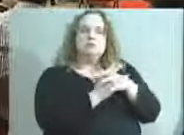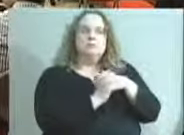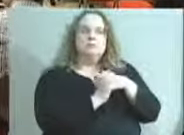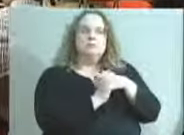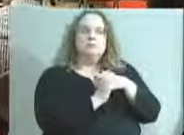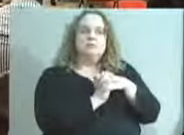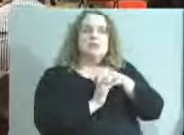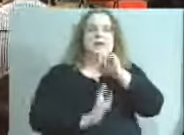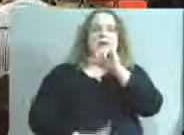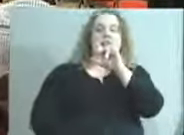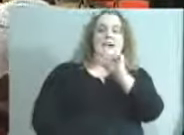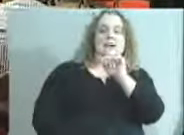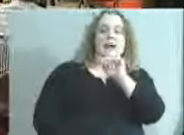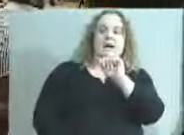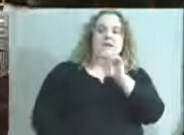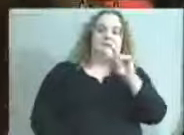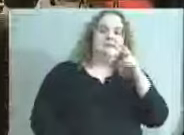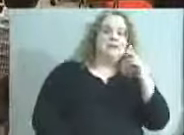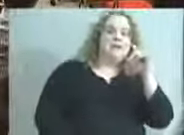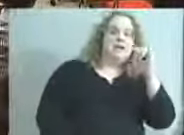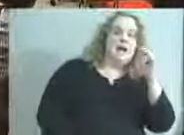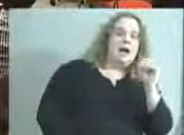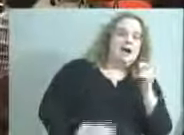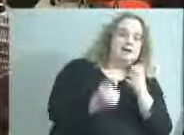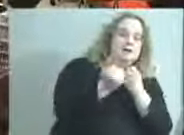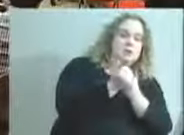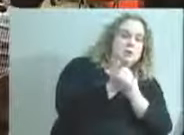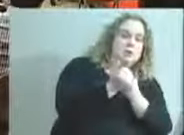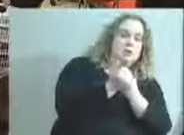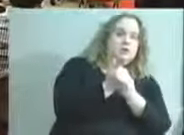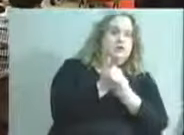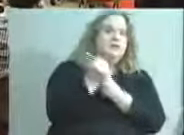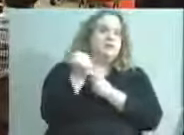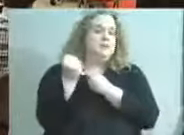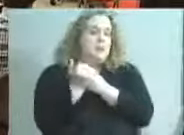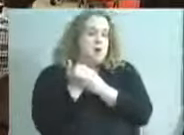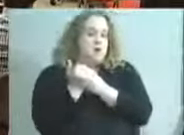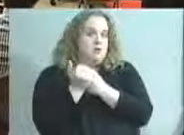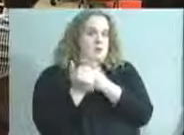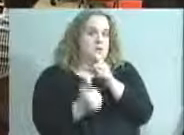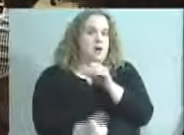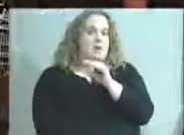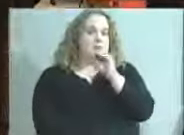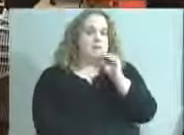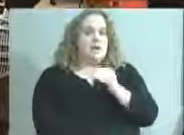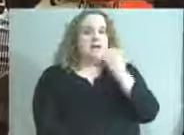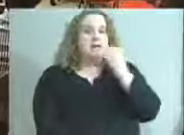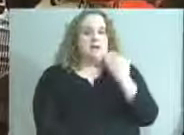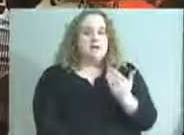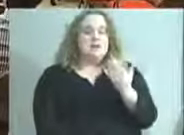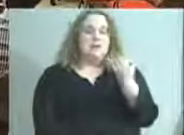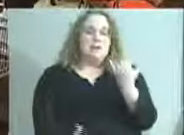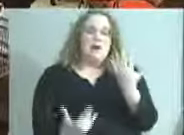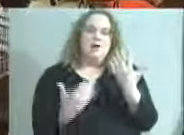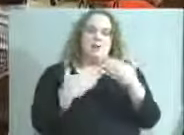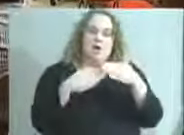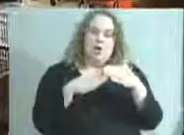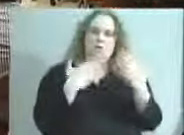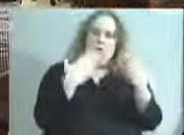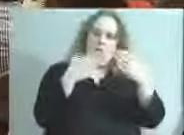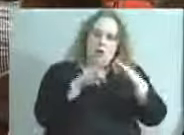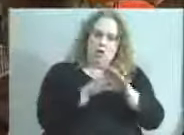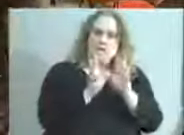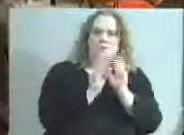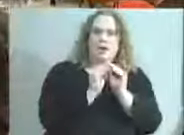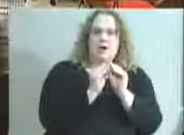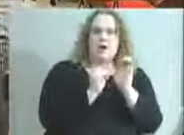Linda moves a second. Diane seconds. All in favor? Unanimous. Thank you. We will go into closed session and be back